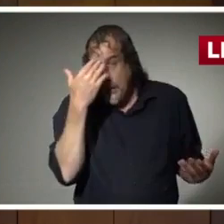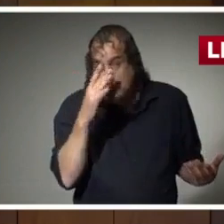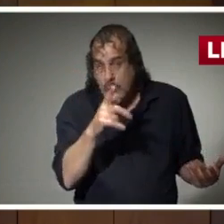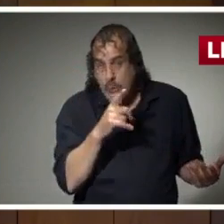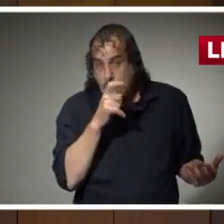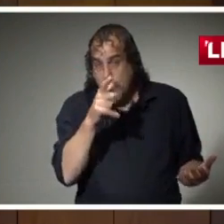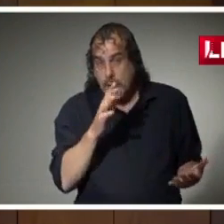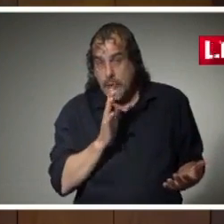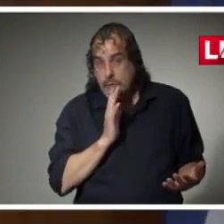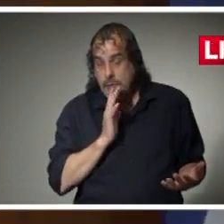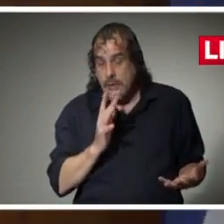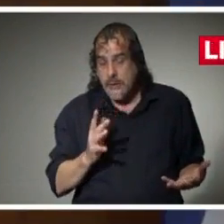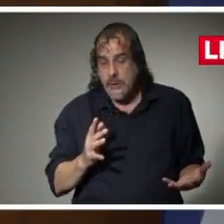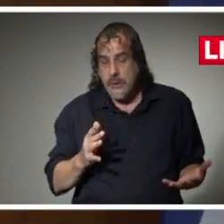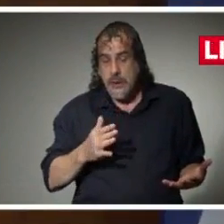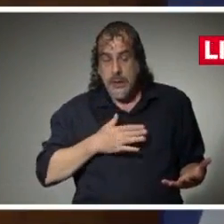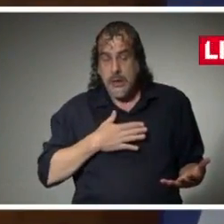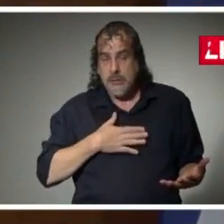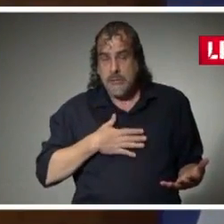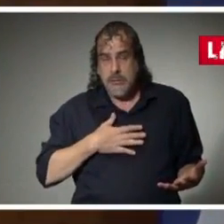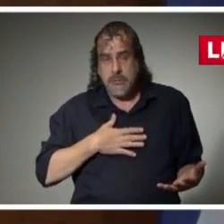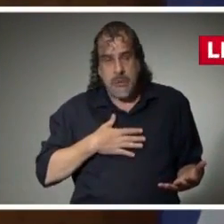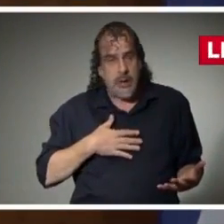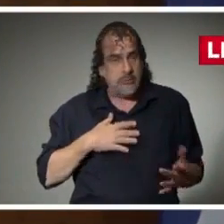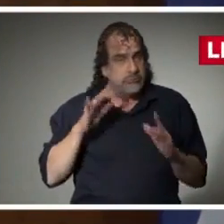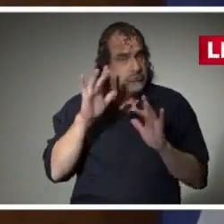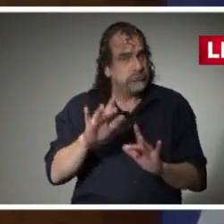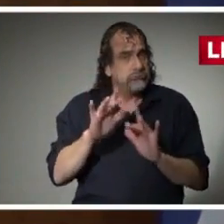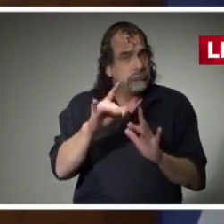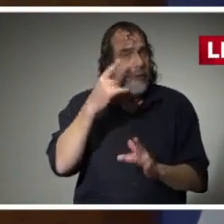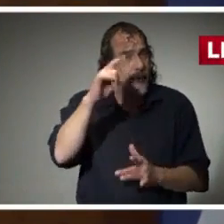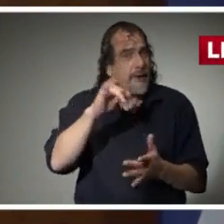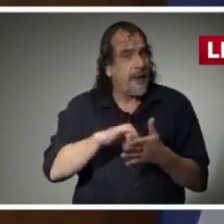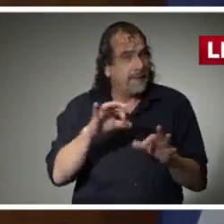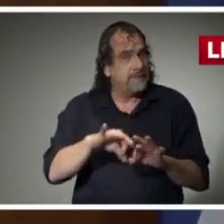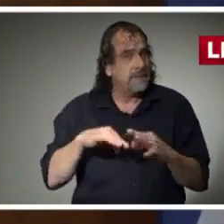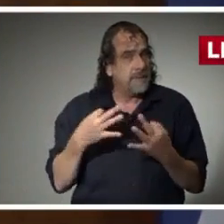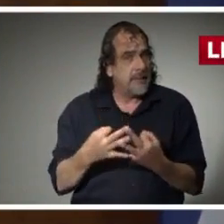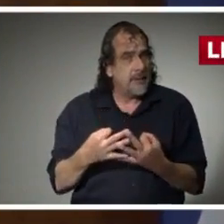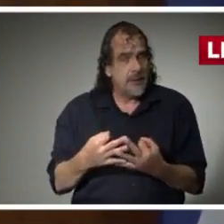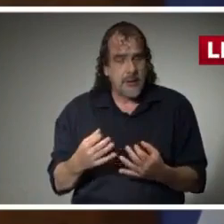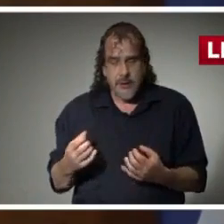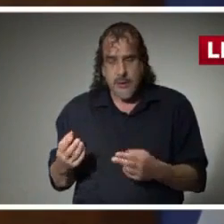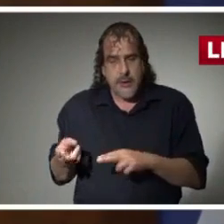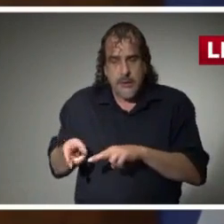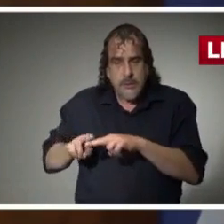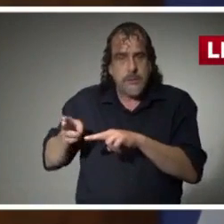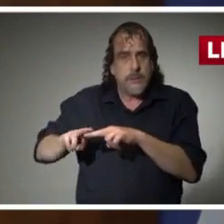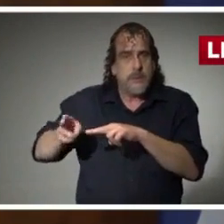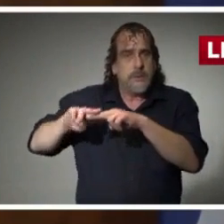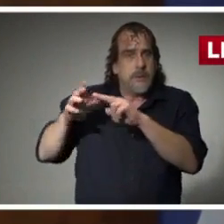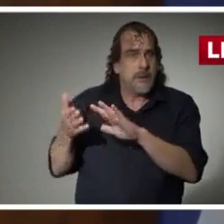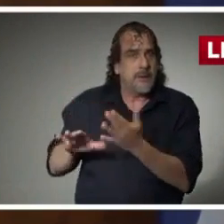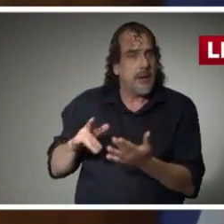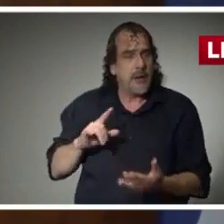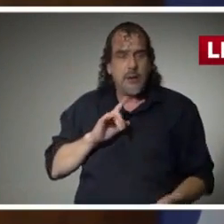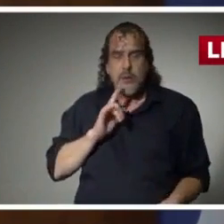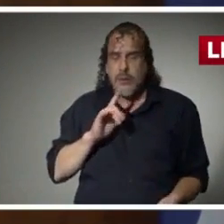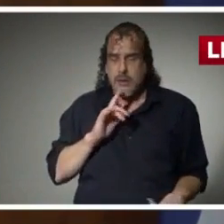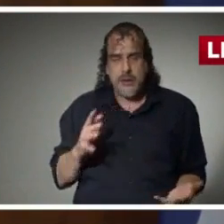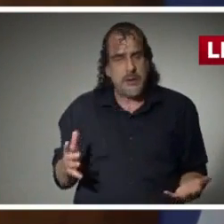with, but I want you to know that my heart goes out to that family. The number of deaths that are piling up in Mississippi is really,